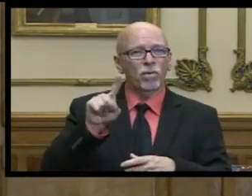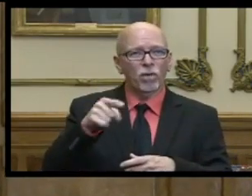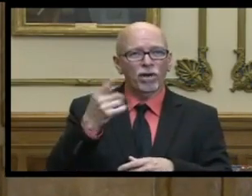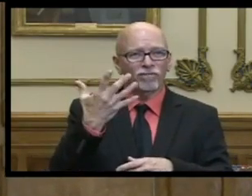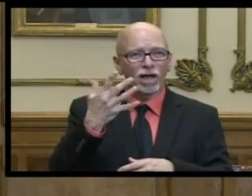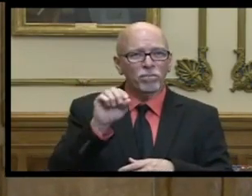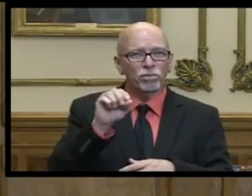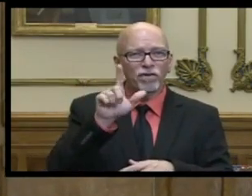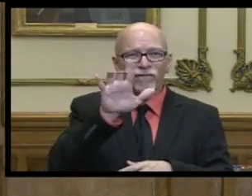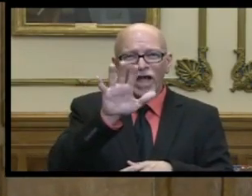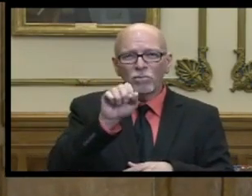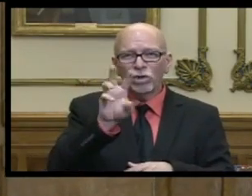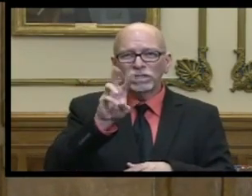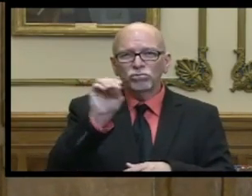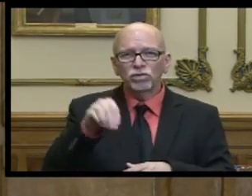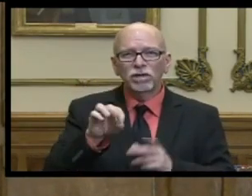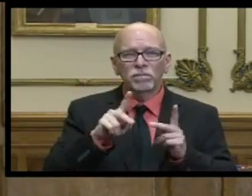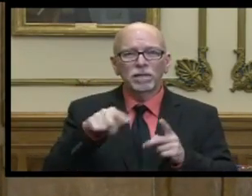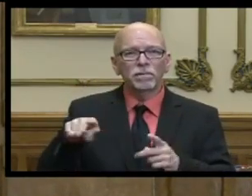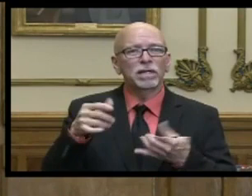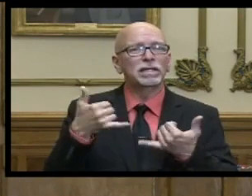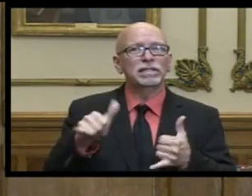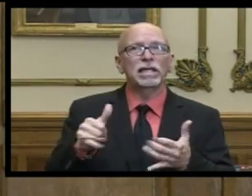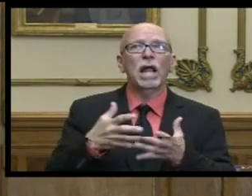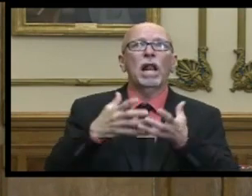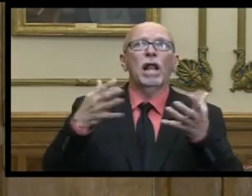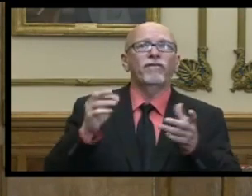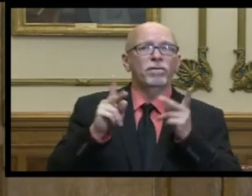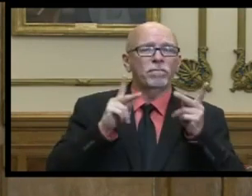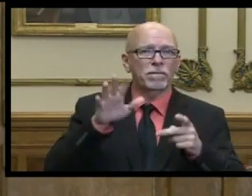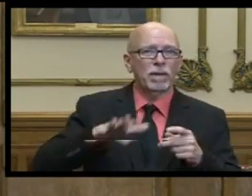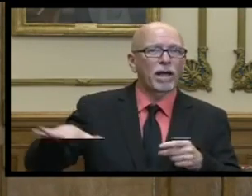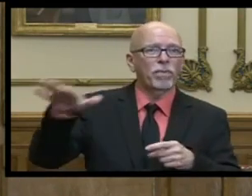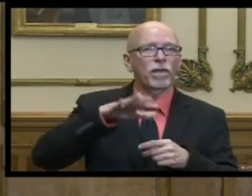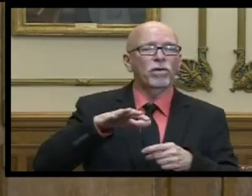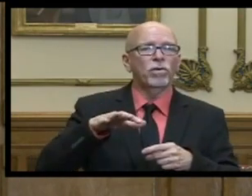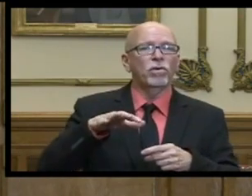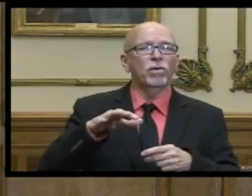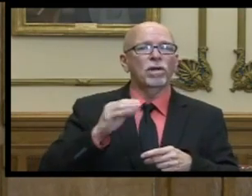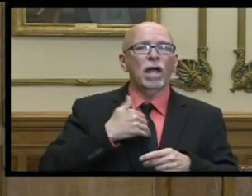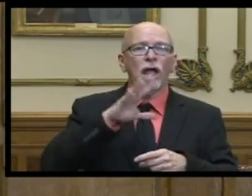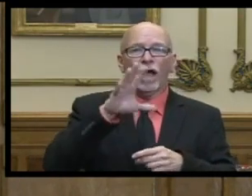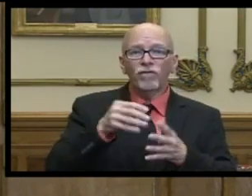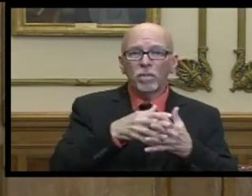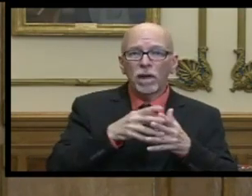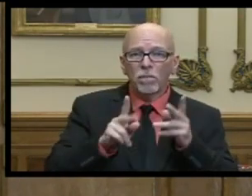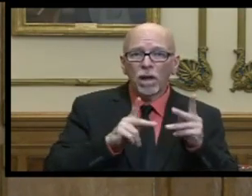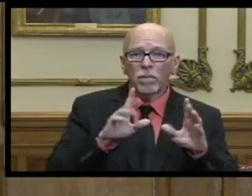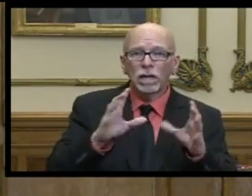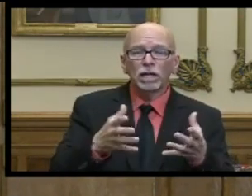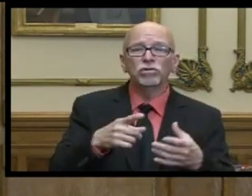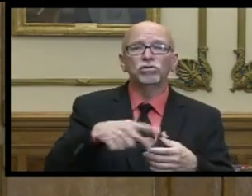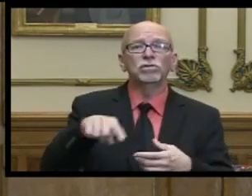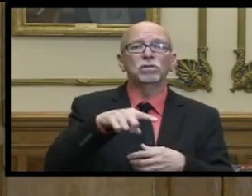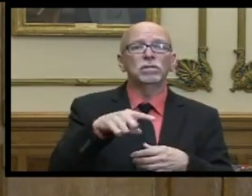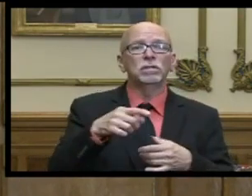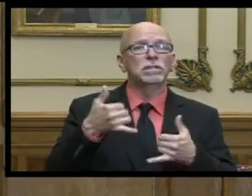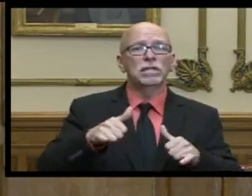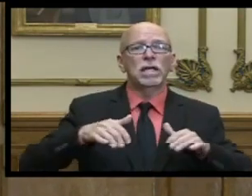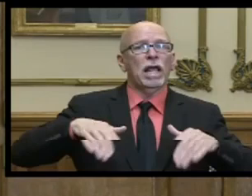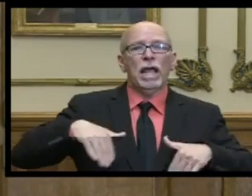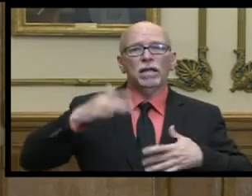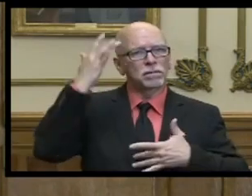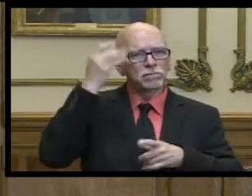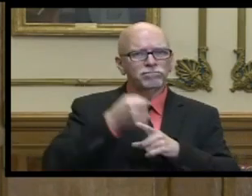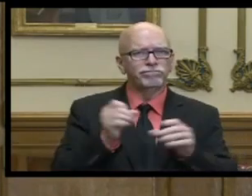5.6 percent of individuals there's still a lot of individuals out there in our african american population that have not been